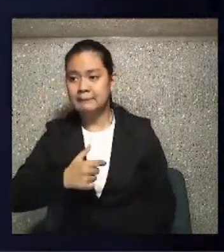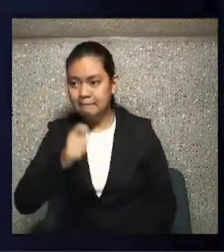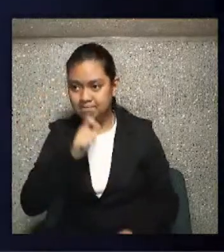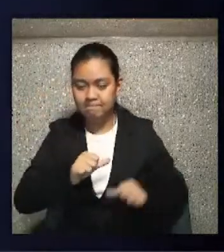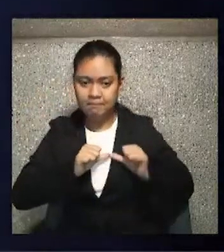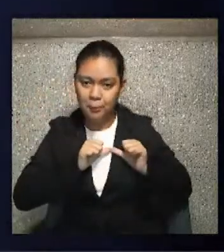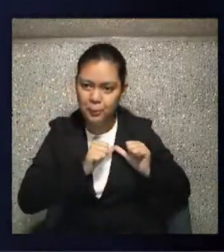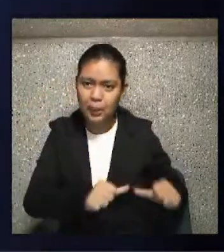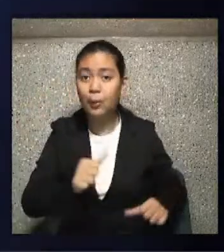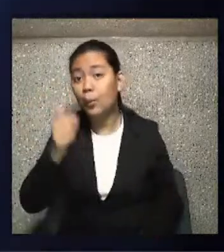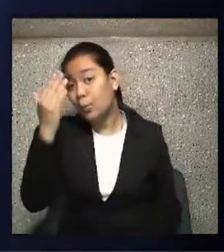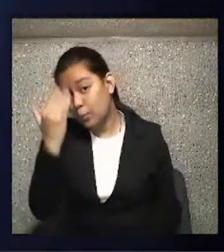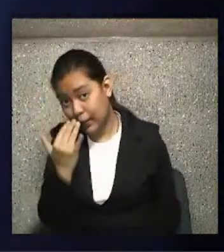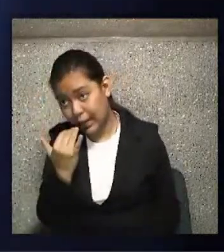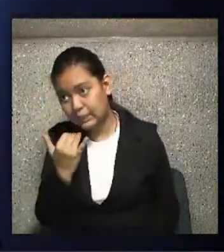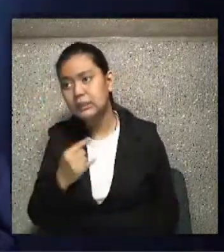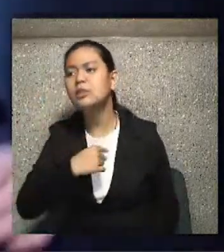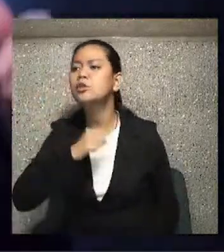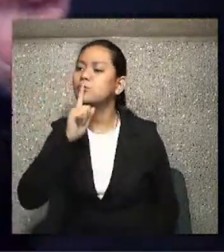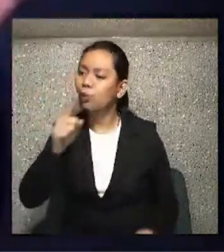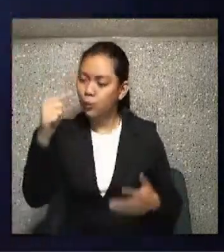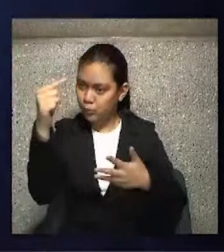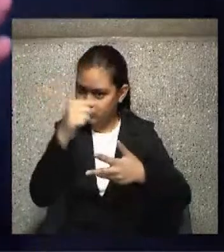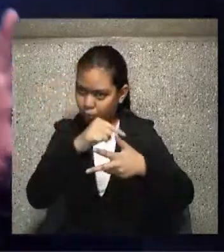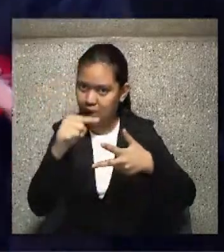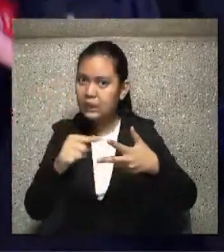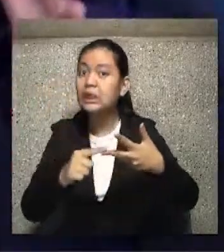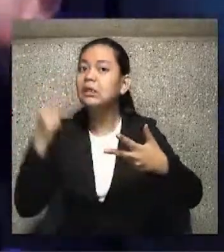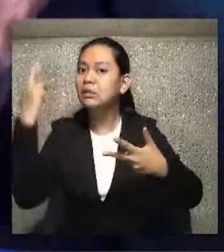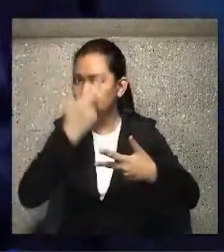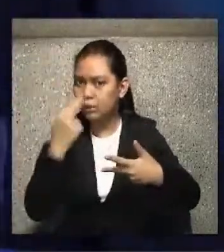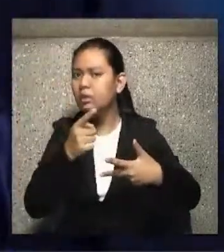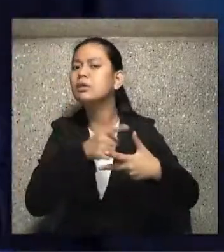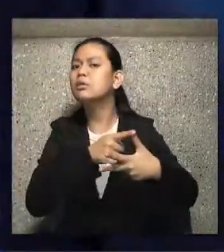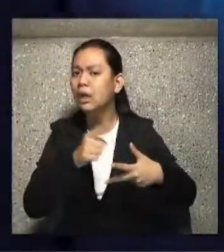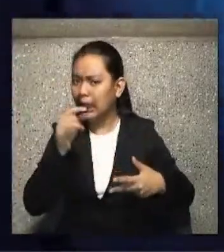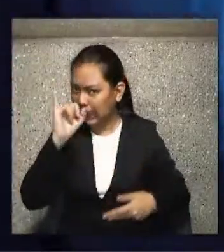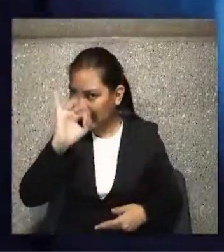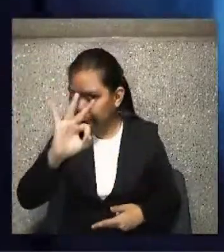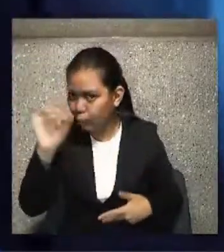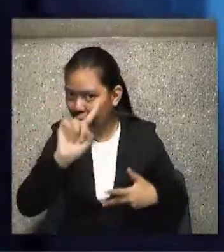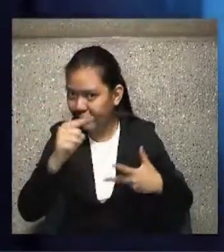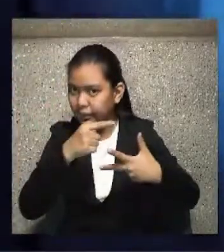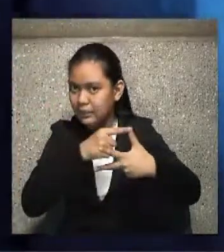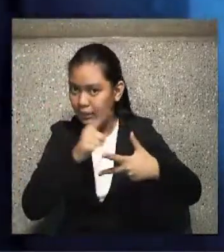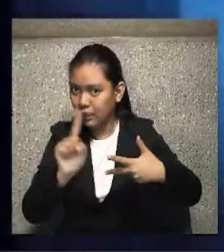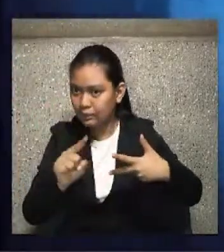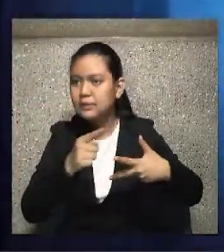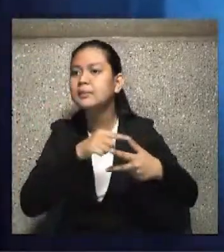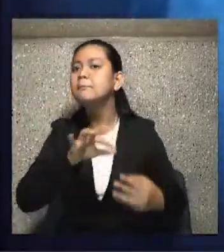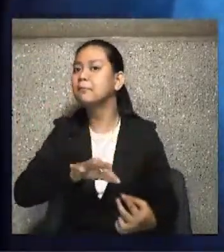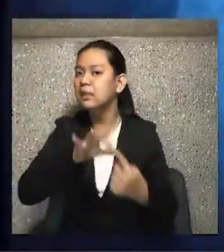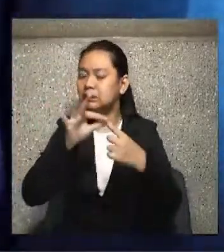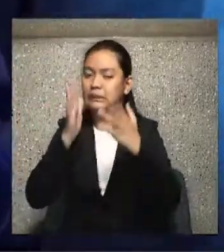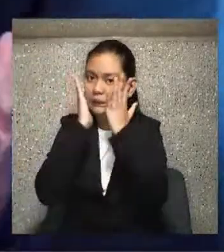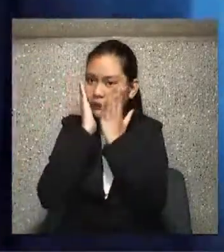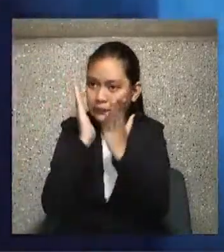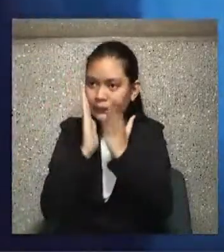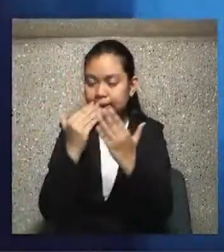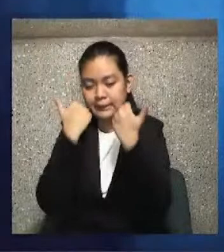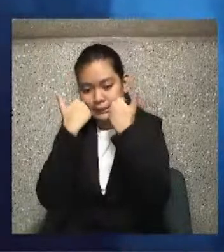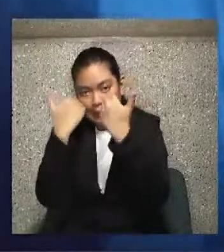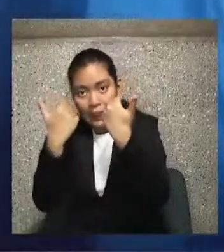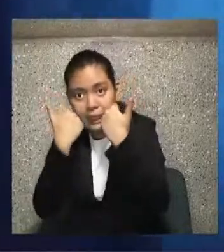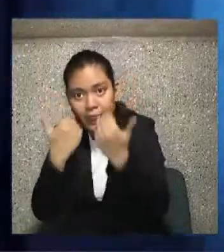simple but truthful reason. Whenever we do something, especially if it's very embarrassing, or